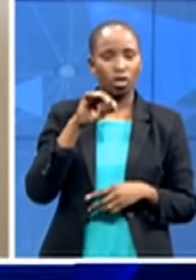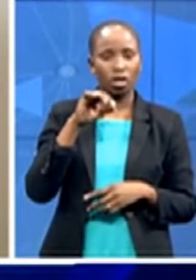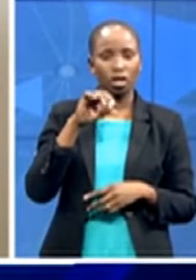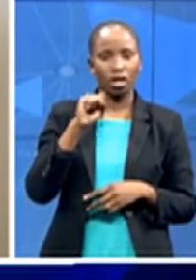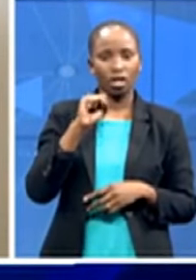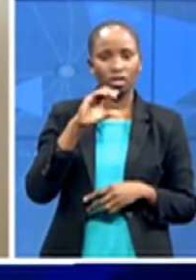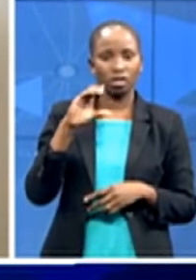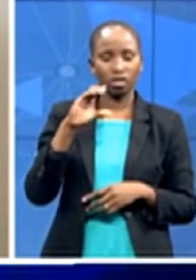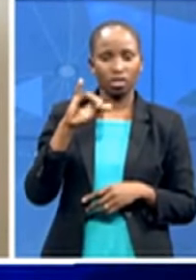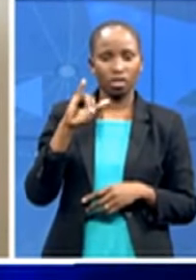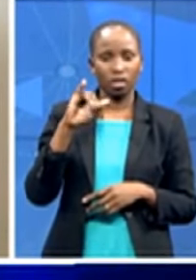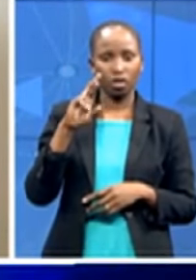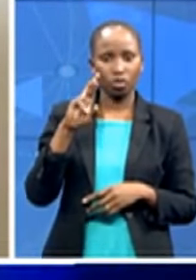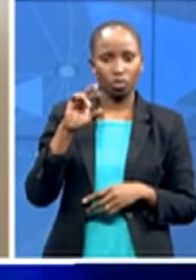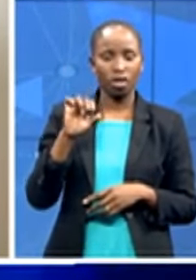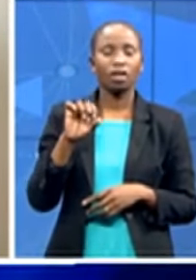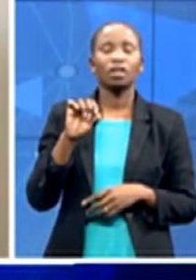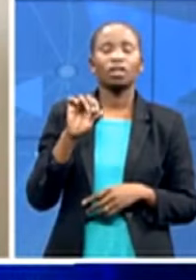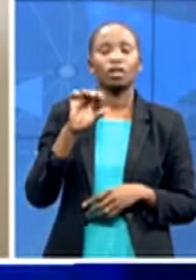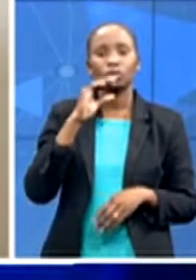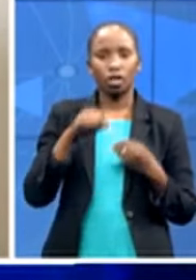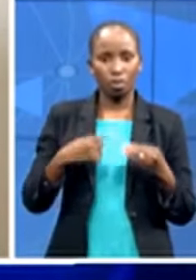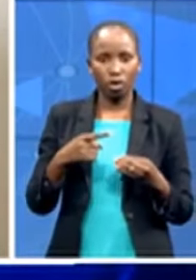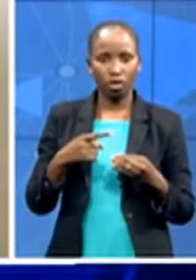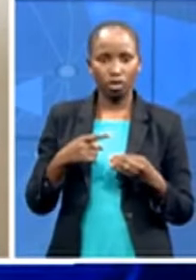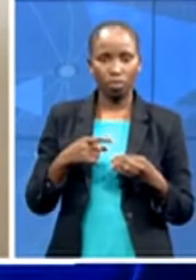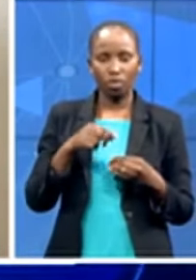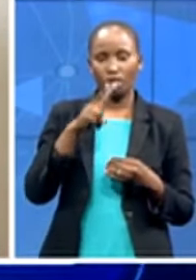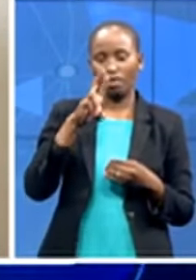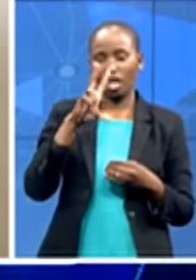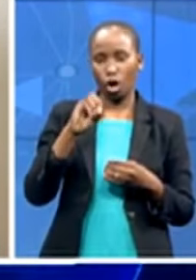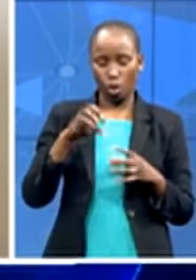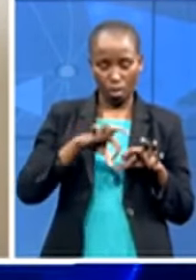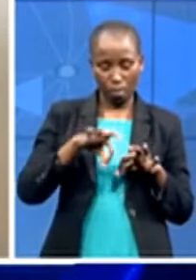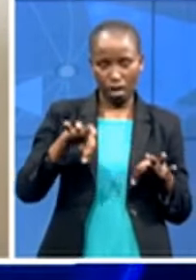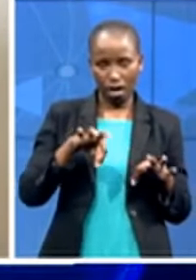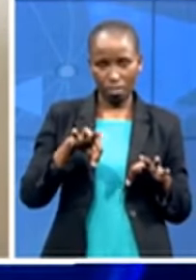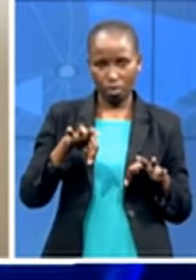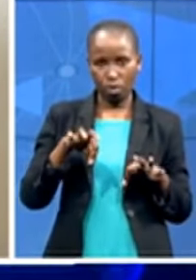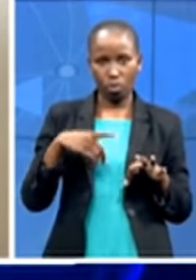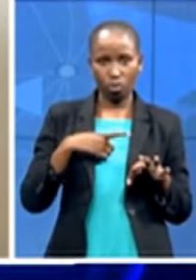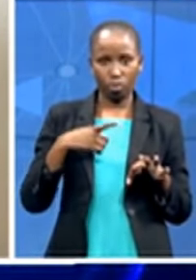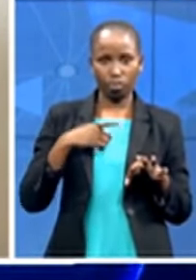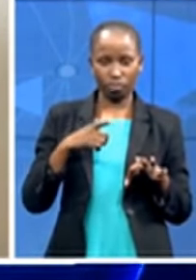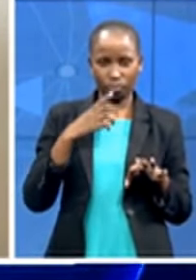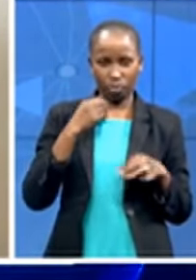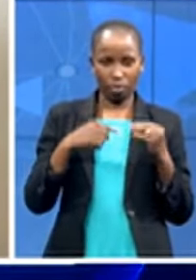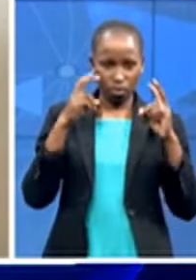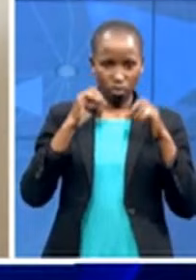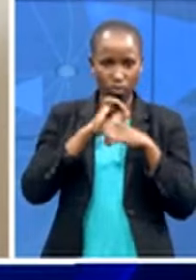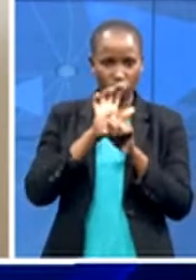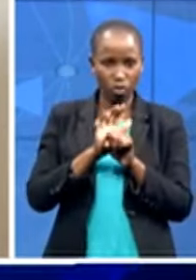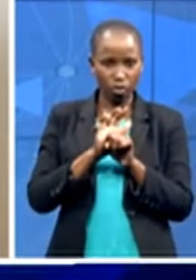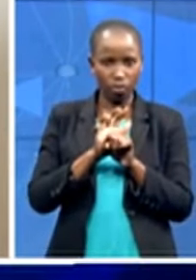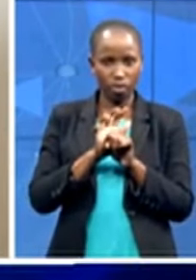to what we've they've produced um with regards to to the covet um the covet crisis you know the thing is